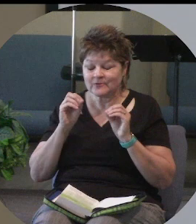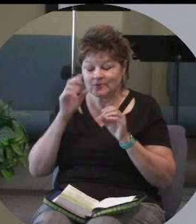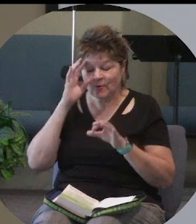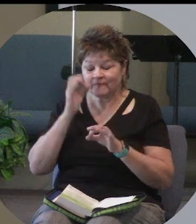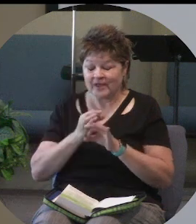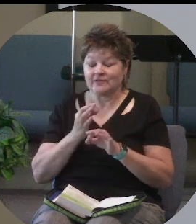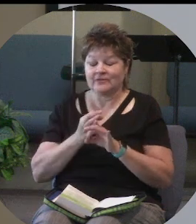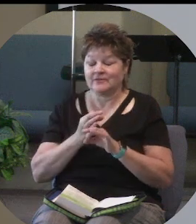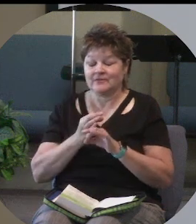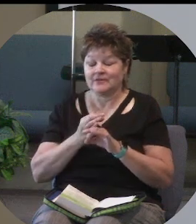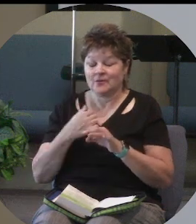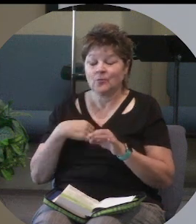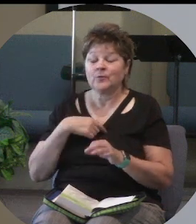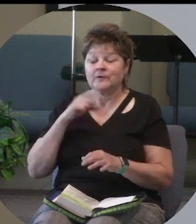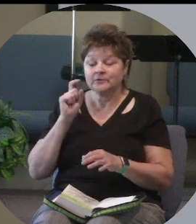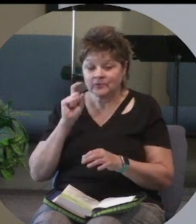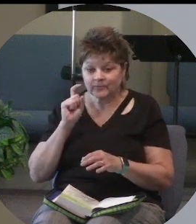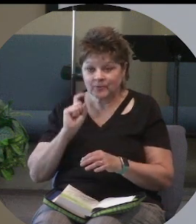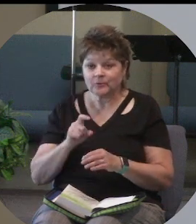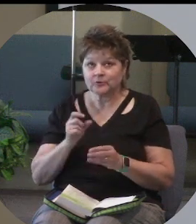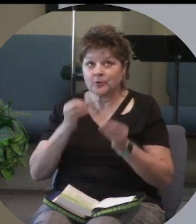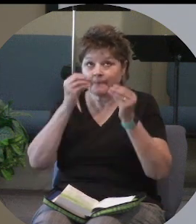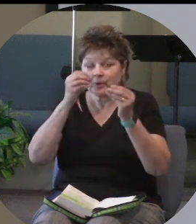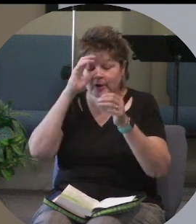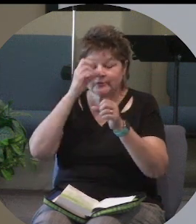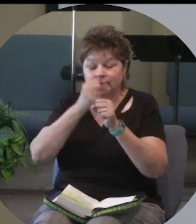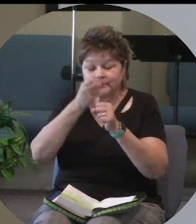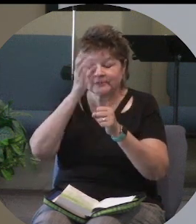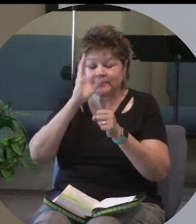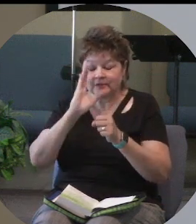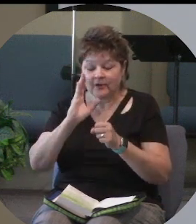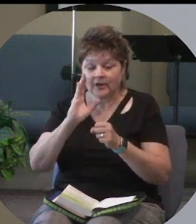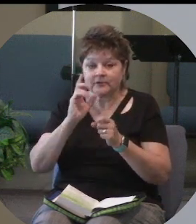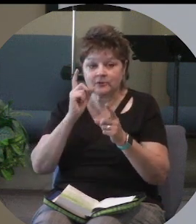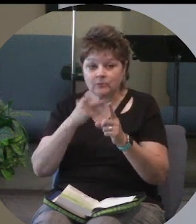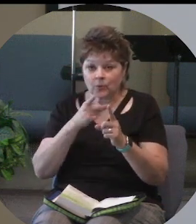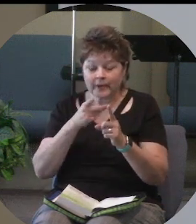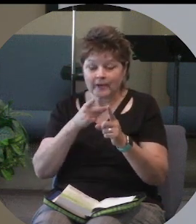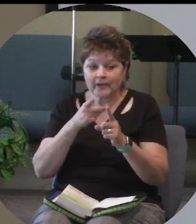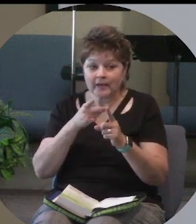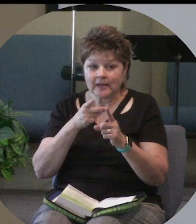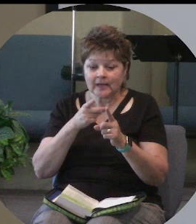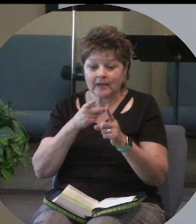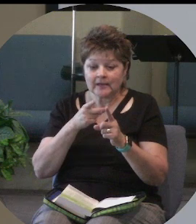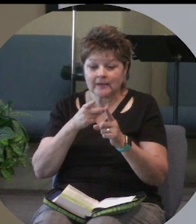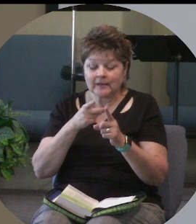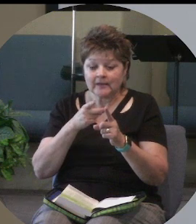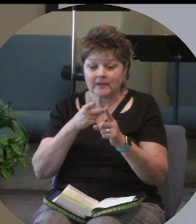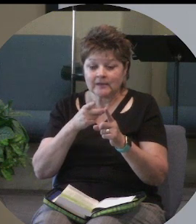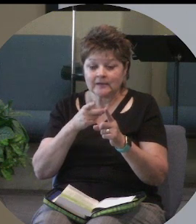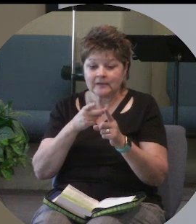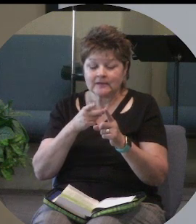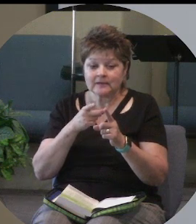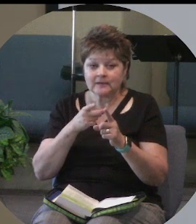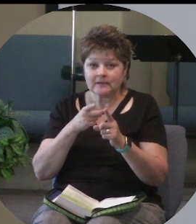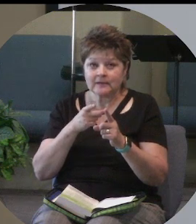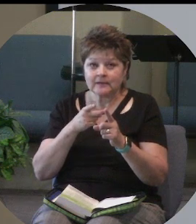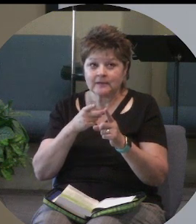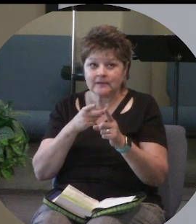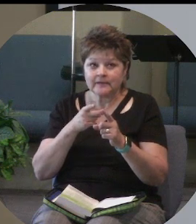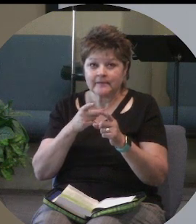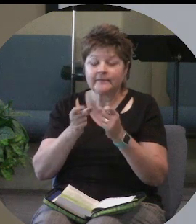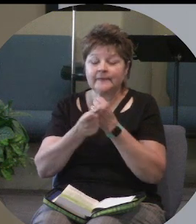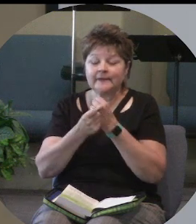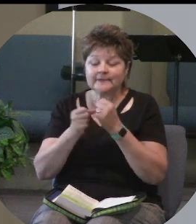We're supposed to be in our trust in God to the point where the safest